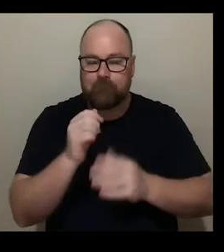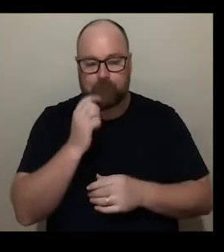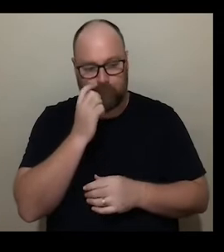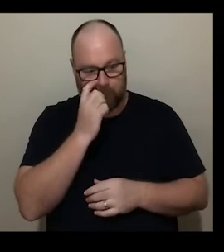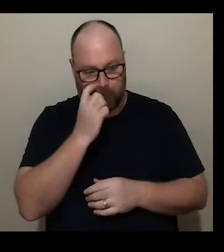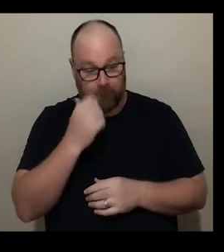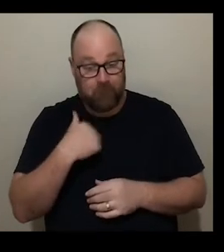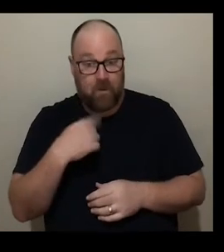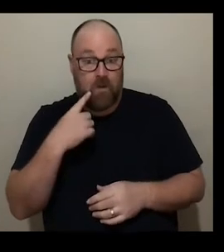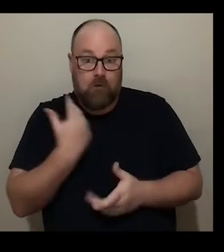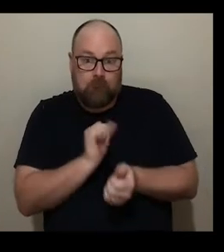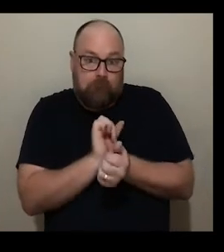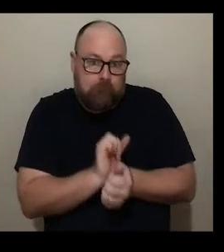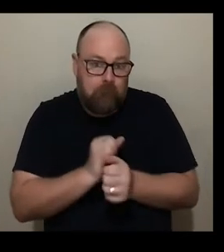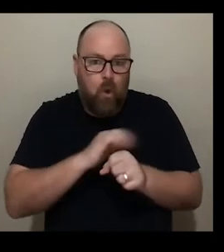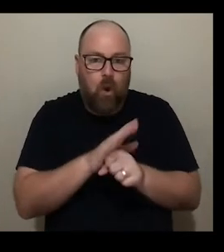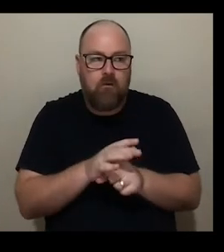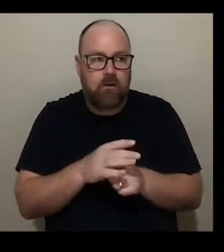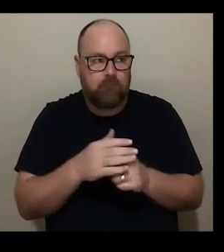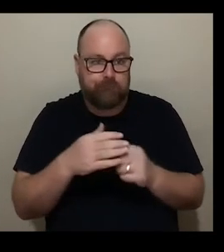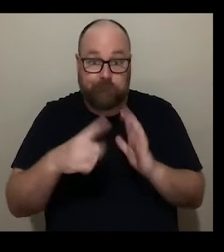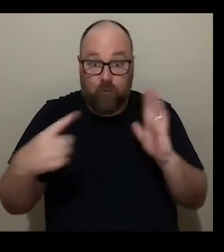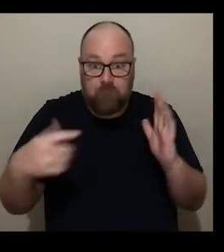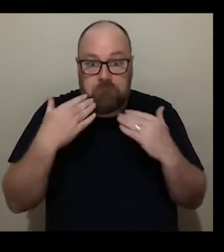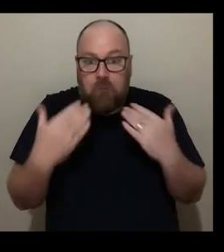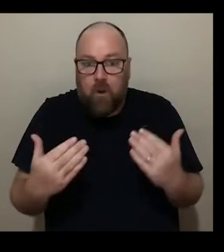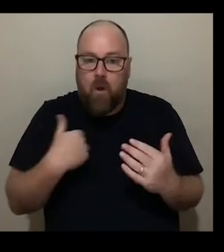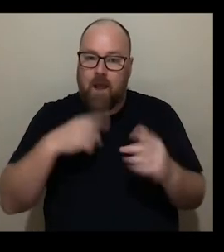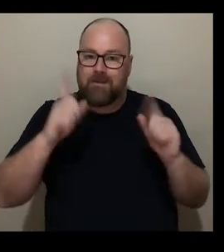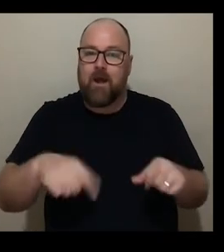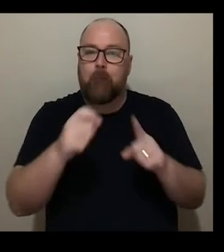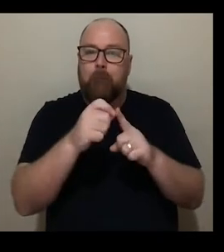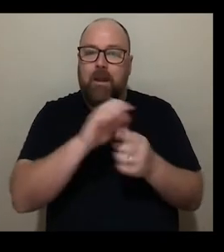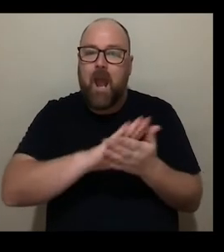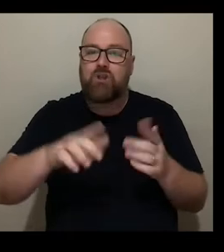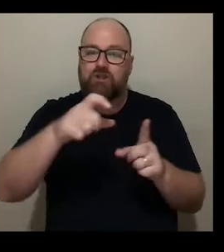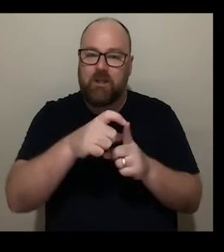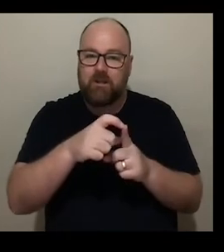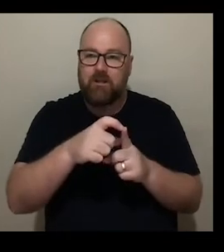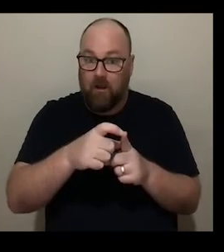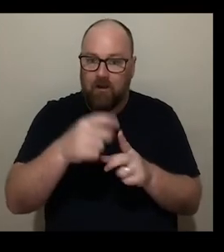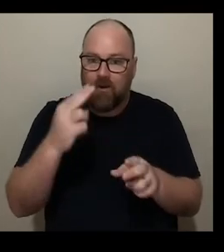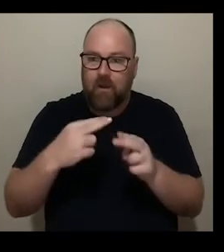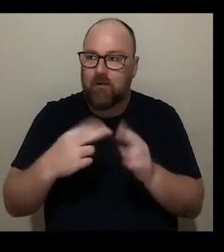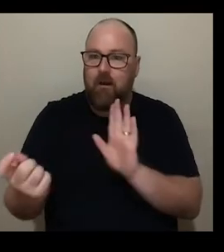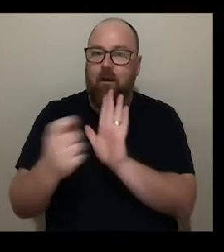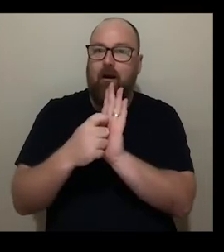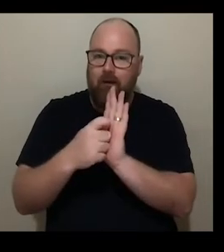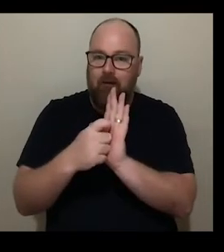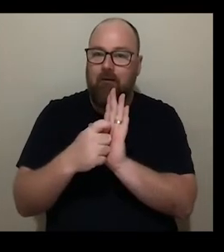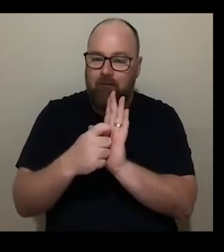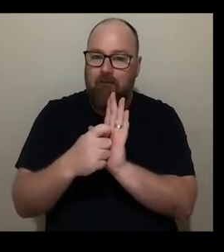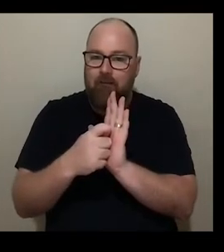I don't know how long I'm going to be stuck in my studio and very surprisingly was awarded a scholarship to Loughborough